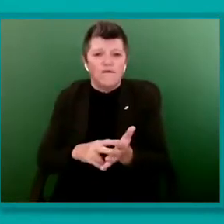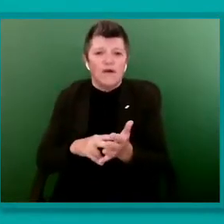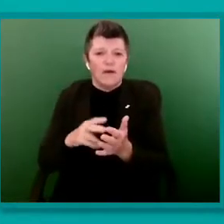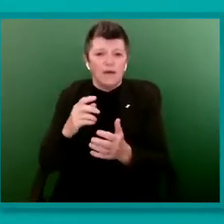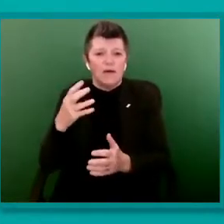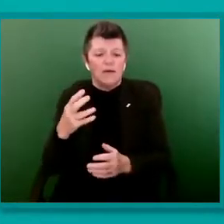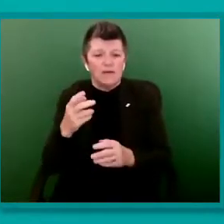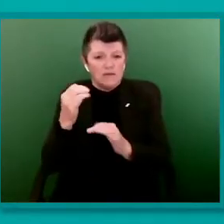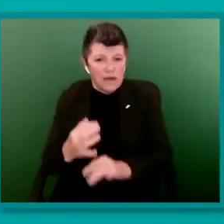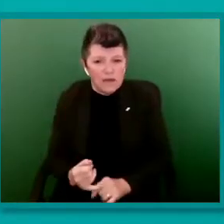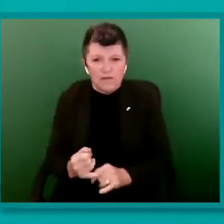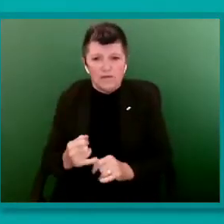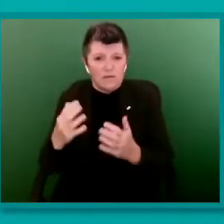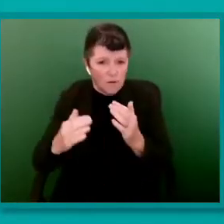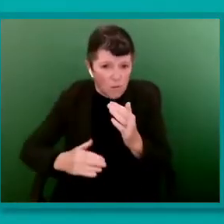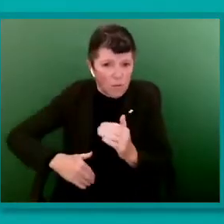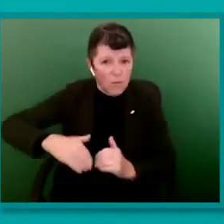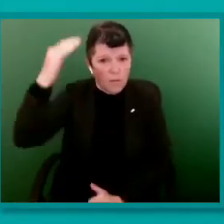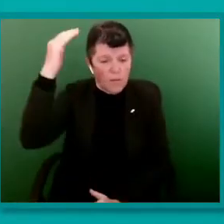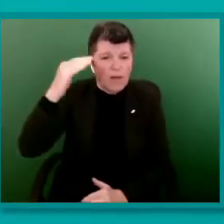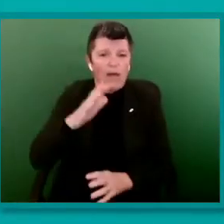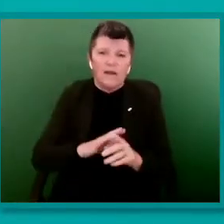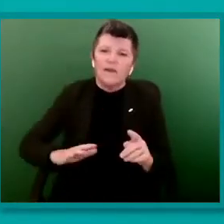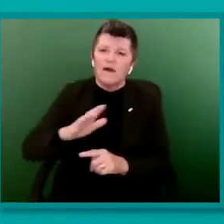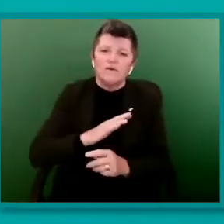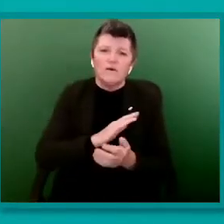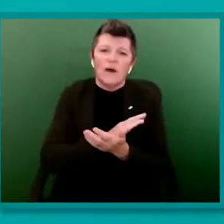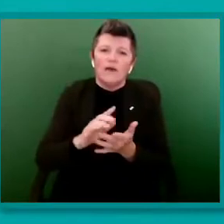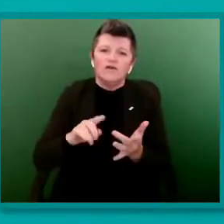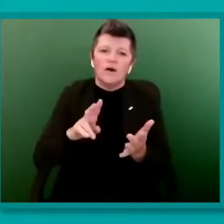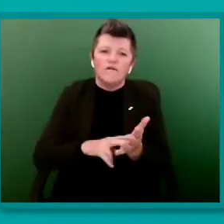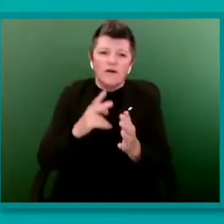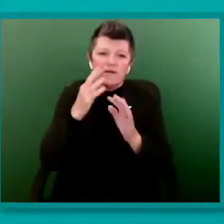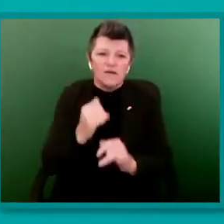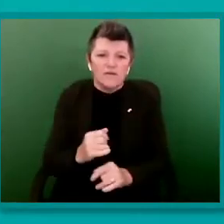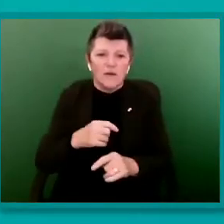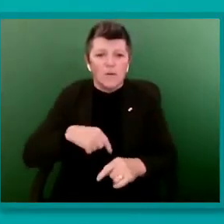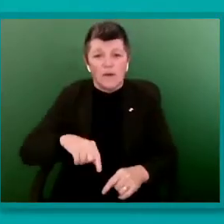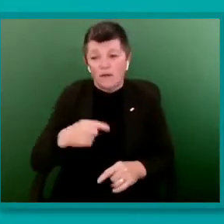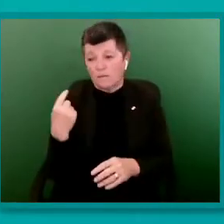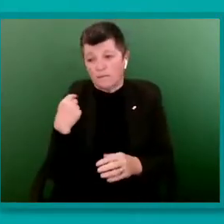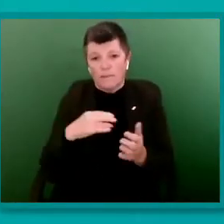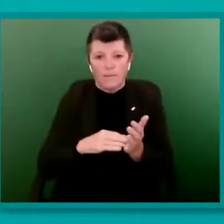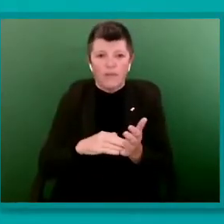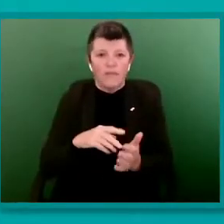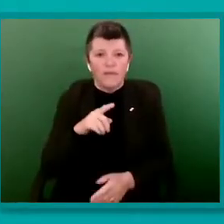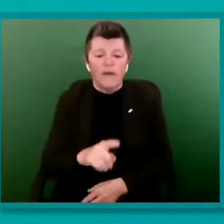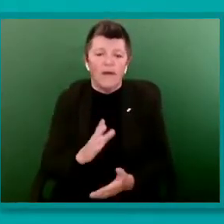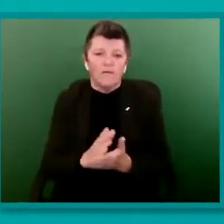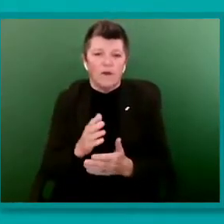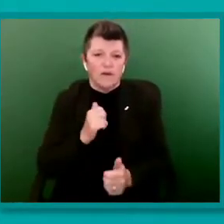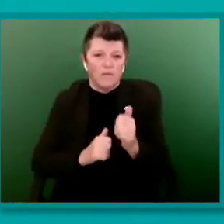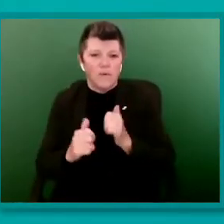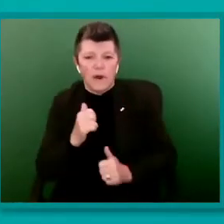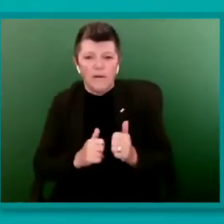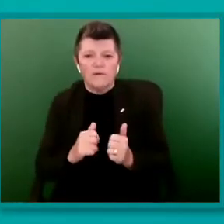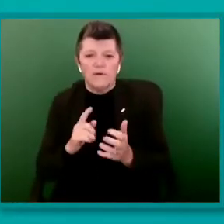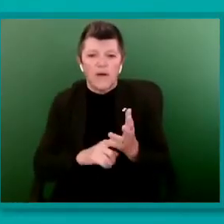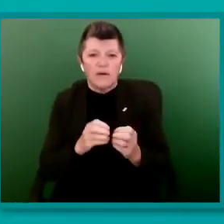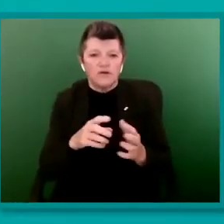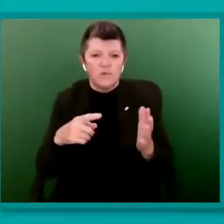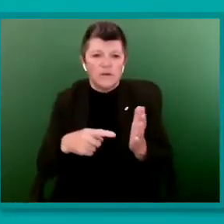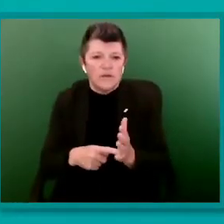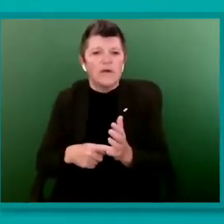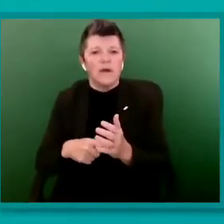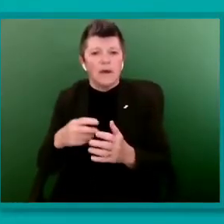Week earlier this month. And I was really proud that work by LGBT colleagues and campaigners in Parliament has secured the win that HIV